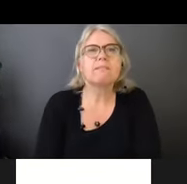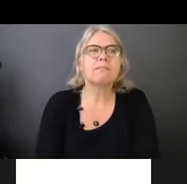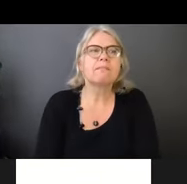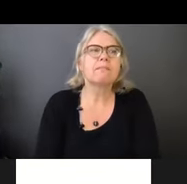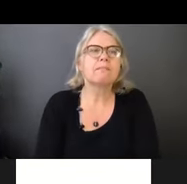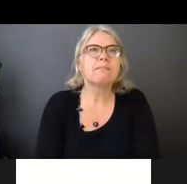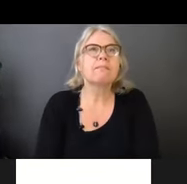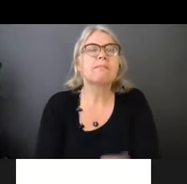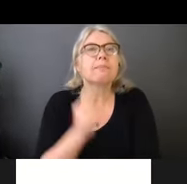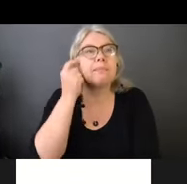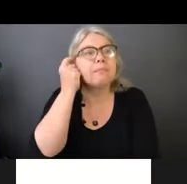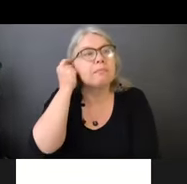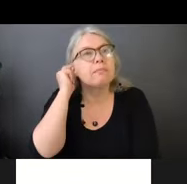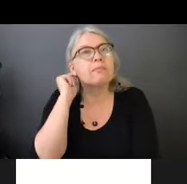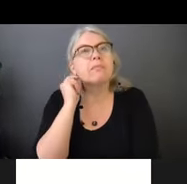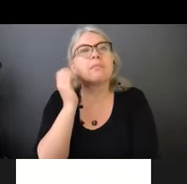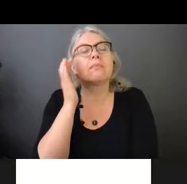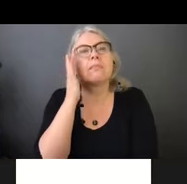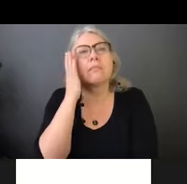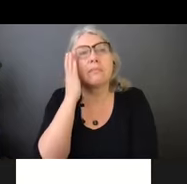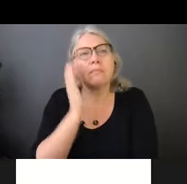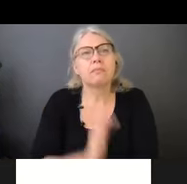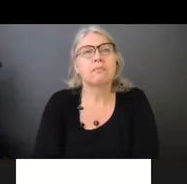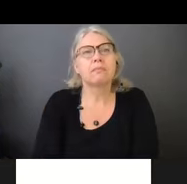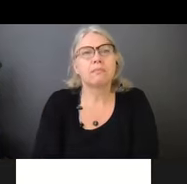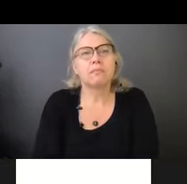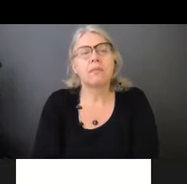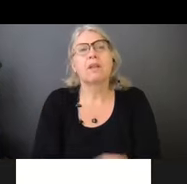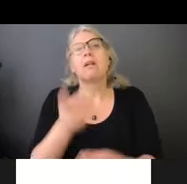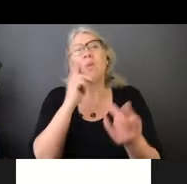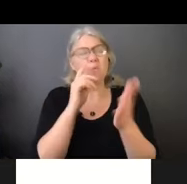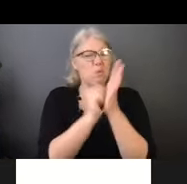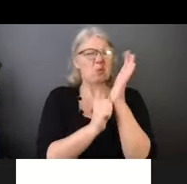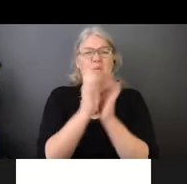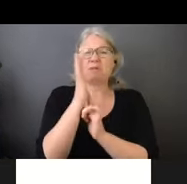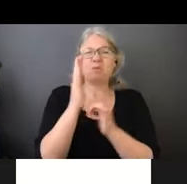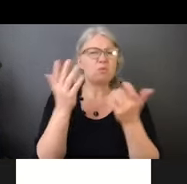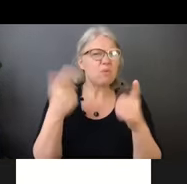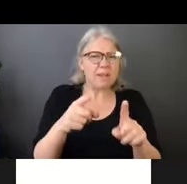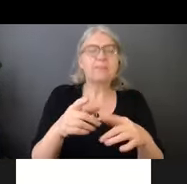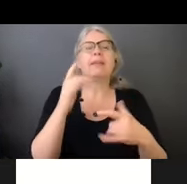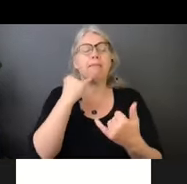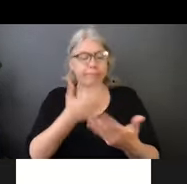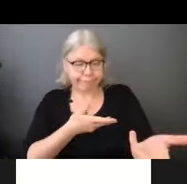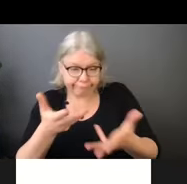So some examples when we may use gloves for incontinent care, bowel or bladder, mouth care,